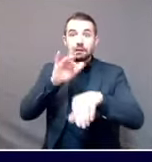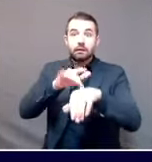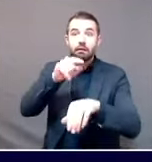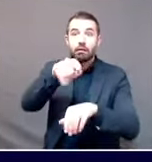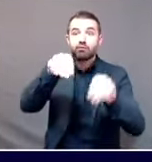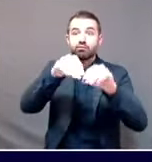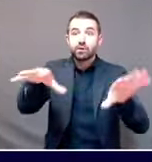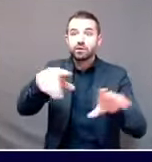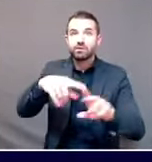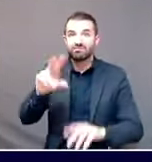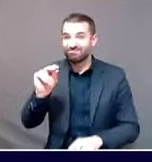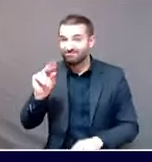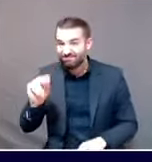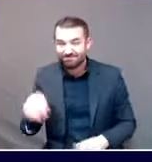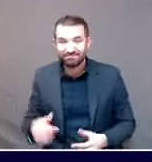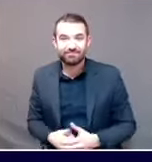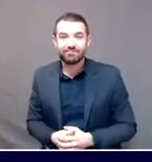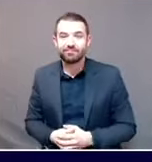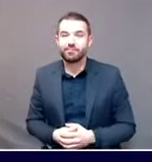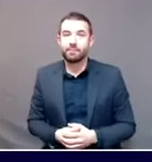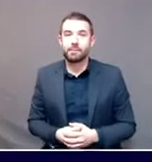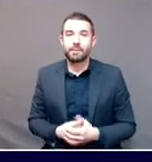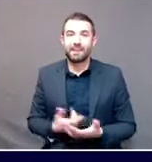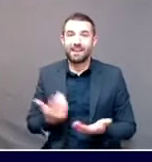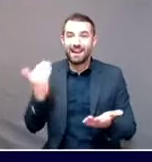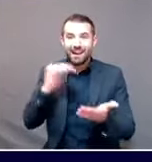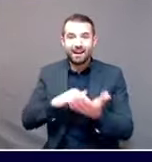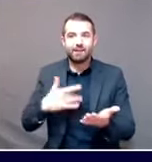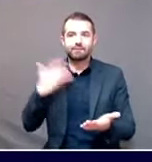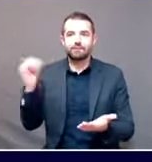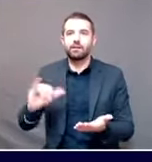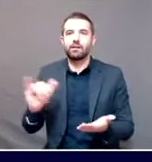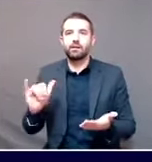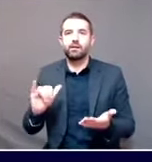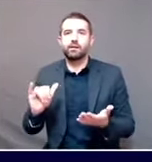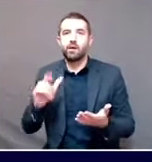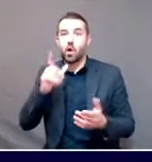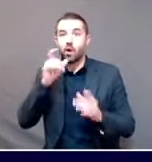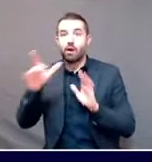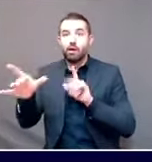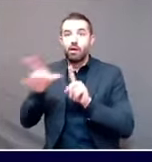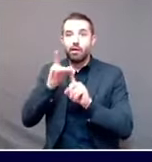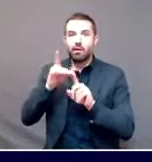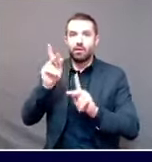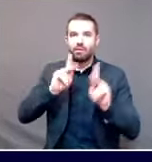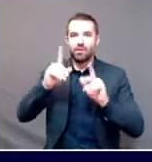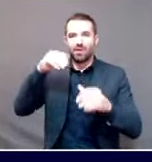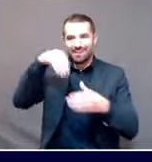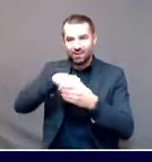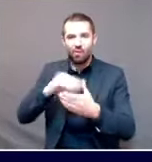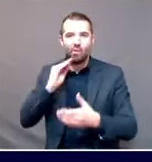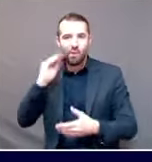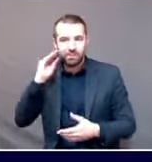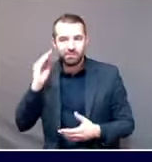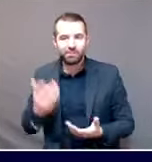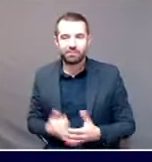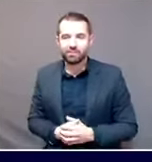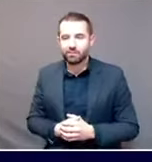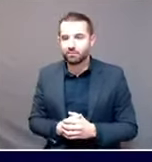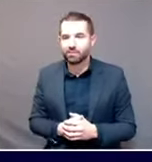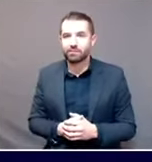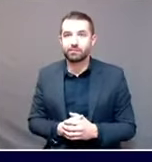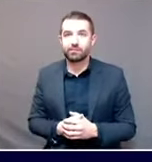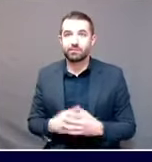at the family around the family room and small gatherings in homes. As we go through more and more cases